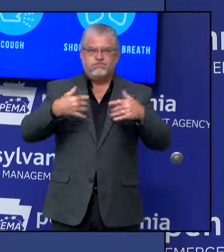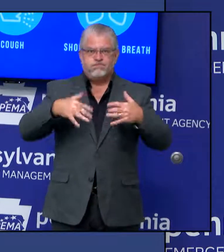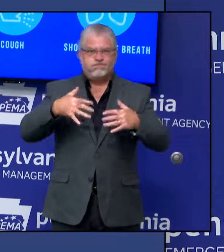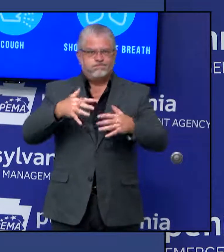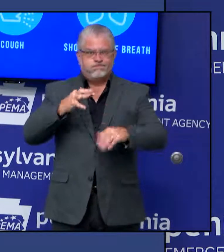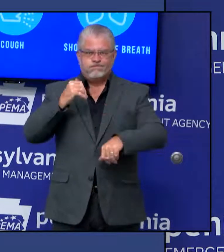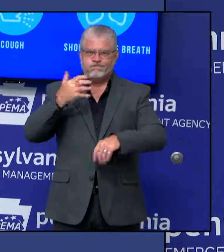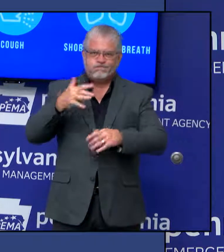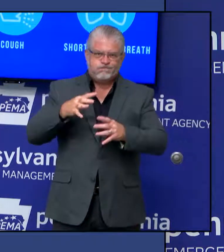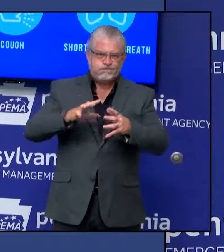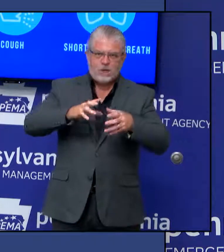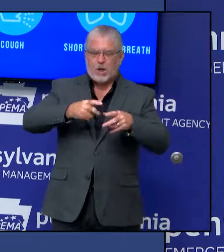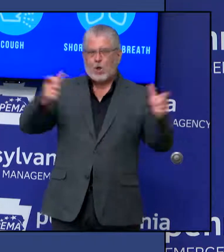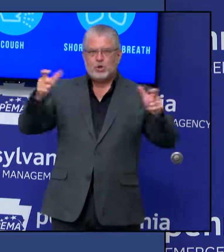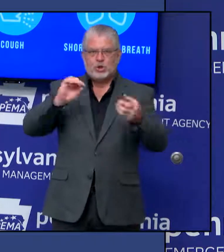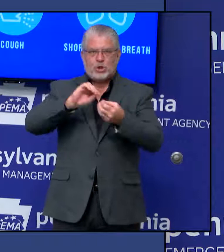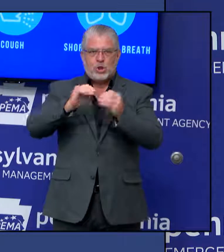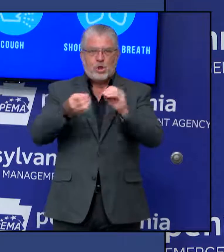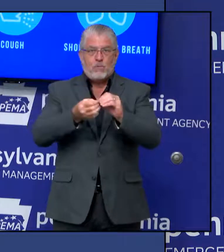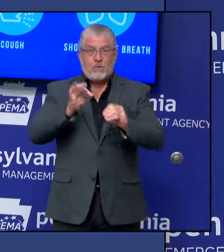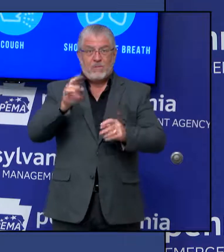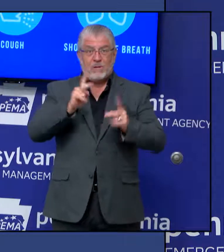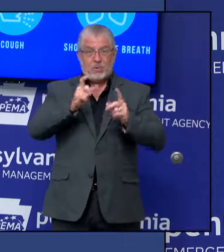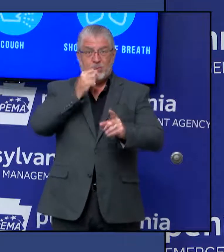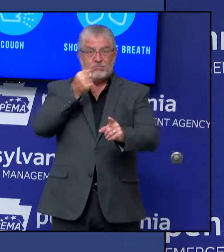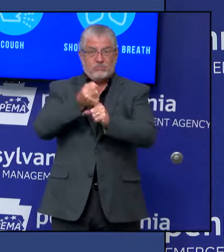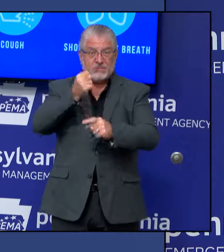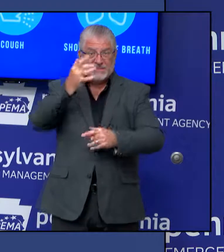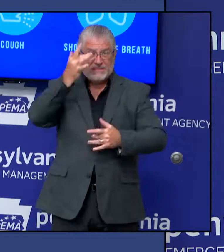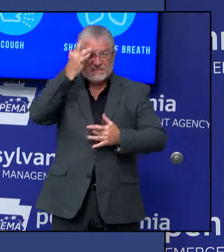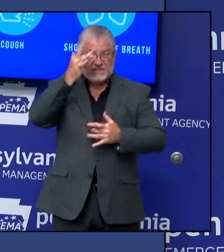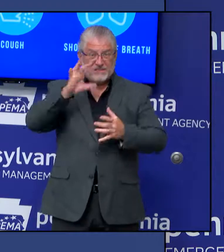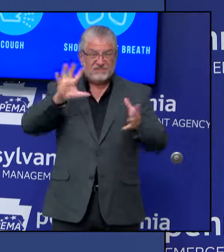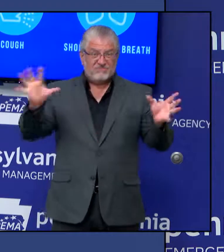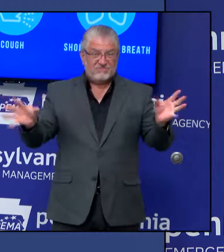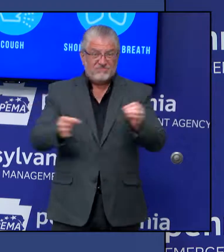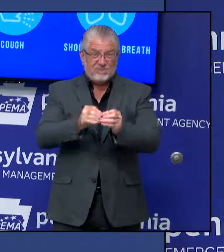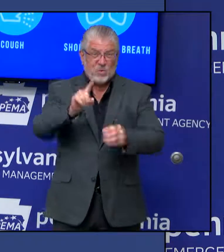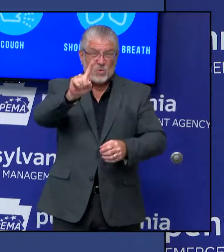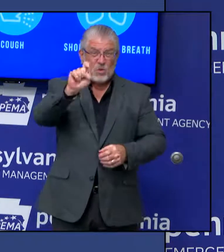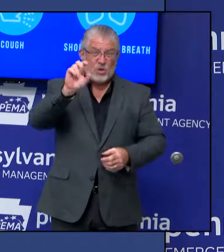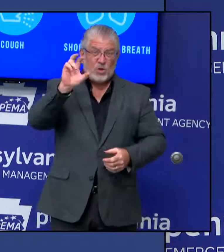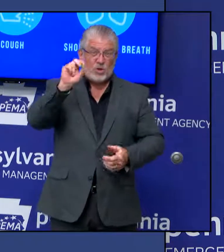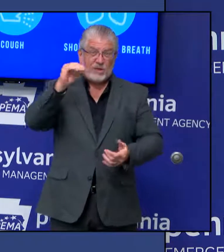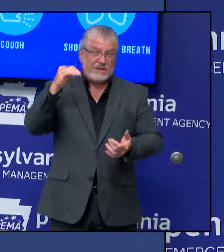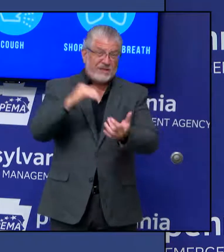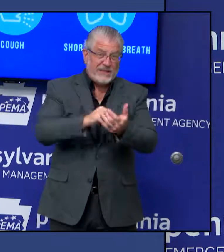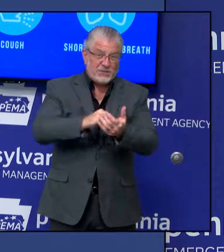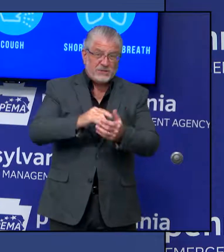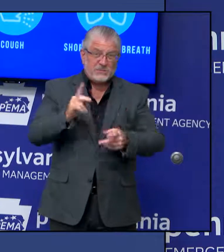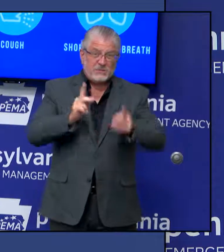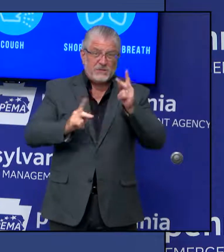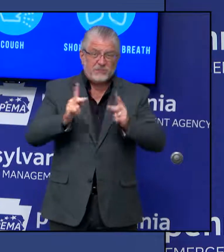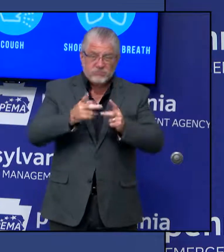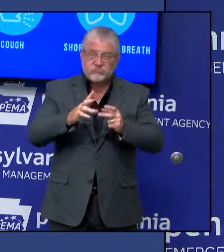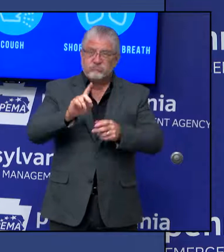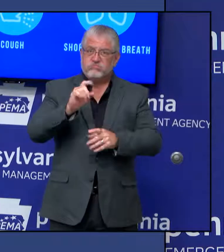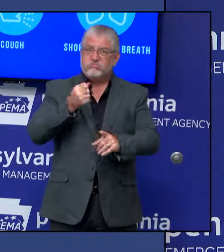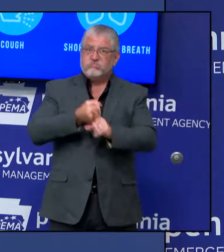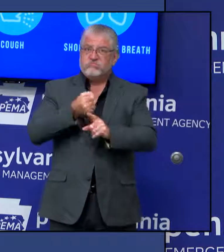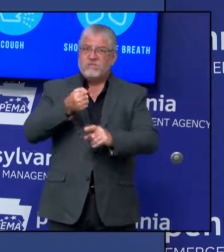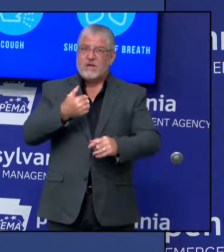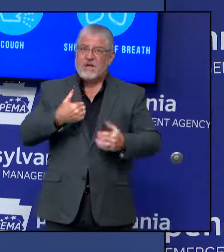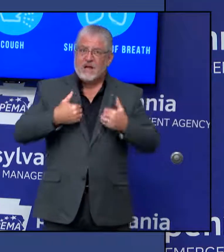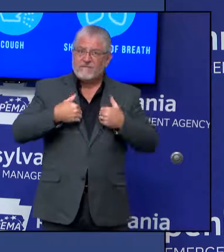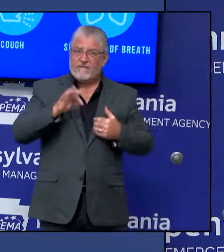130,000, nearly 130,000 Pennsylvanians were diagnosed with the flu. And this